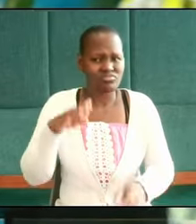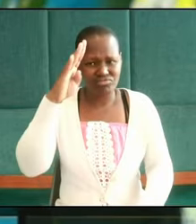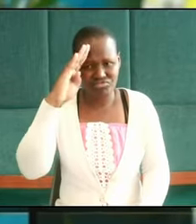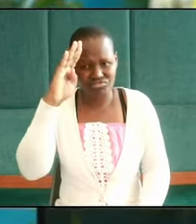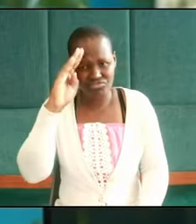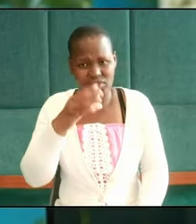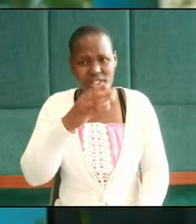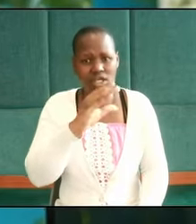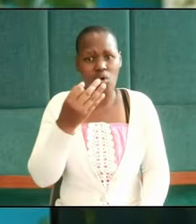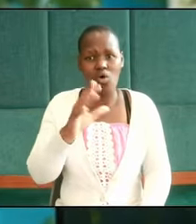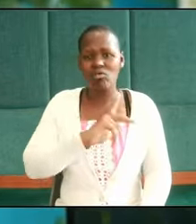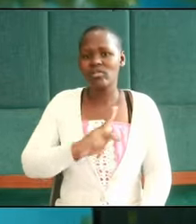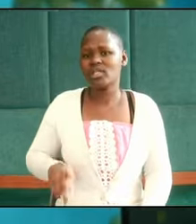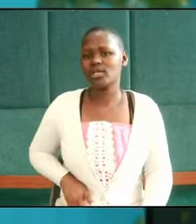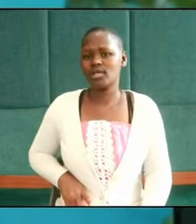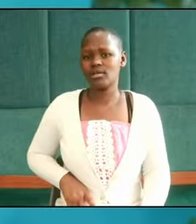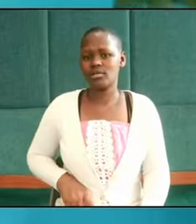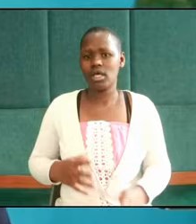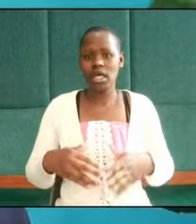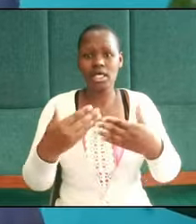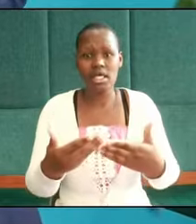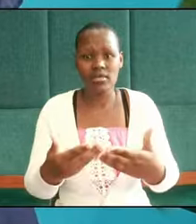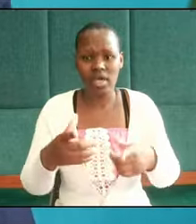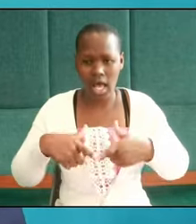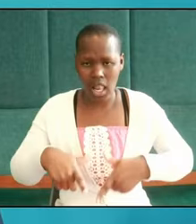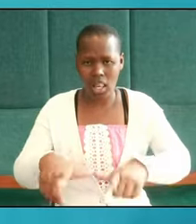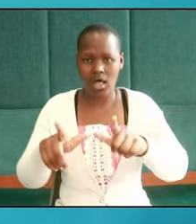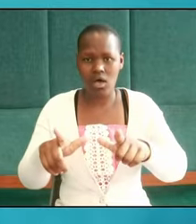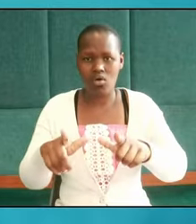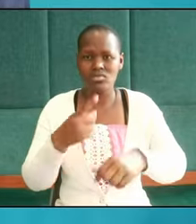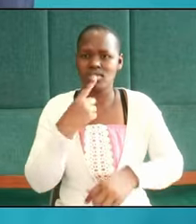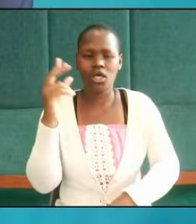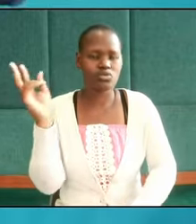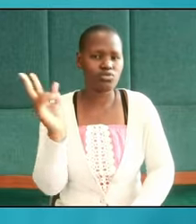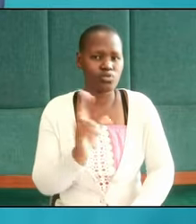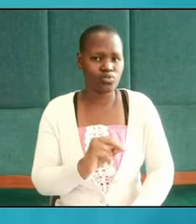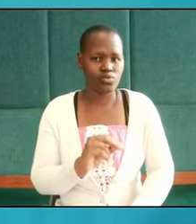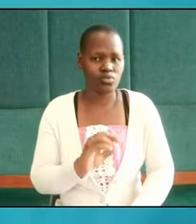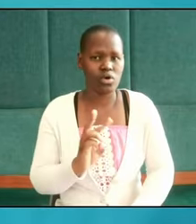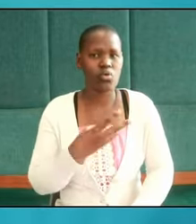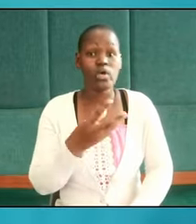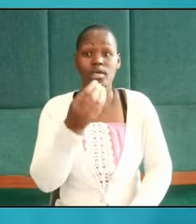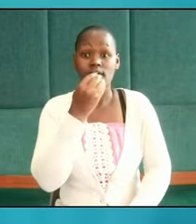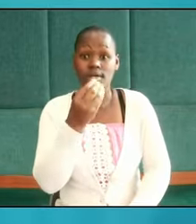even if they were given permission they said no we will eat our food